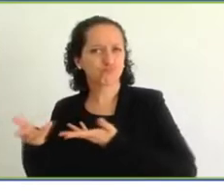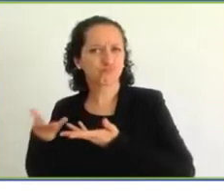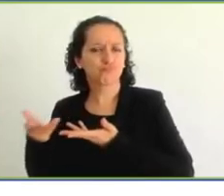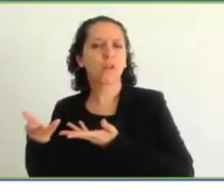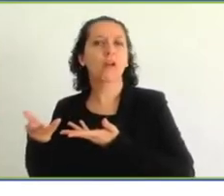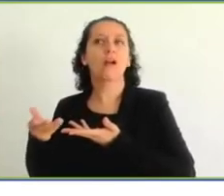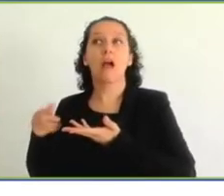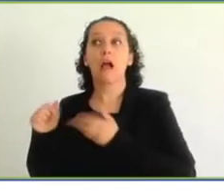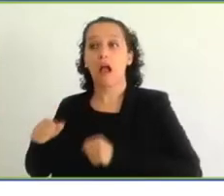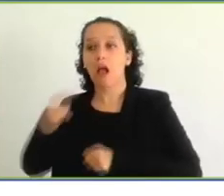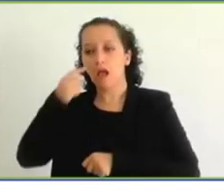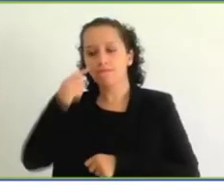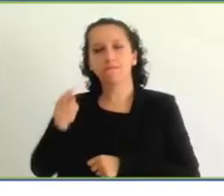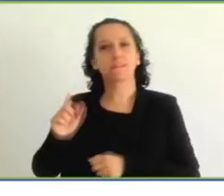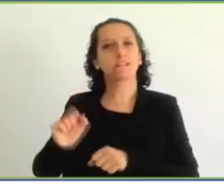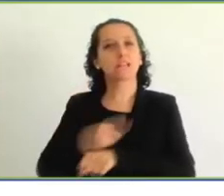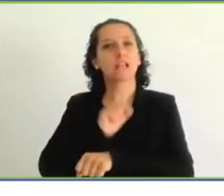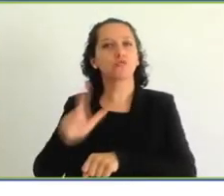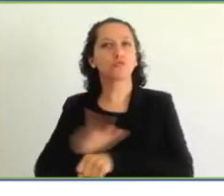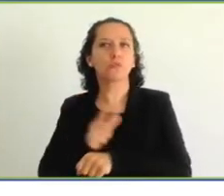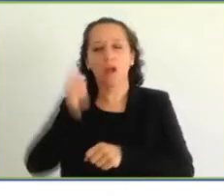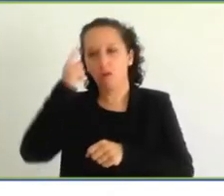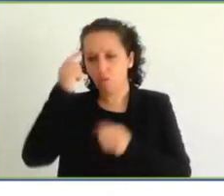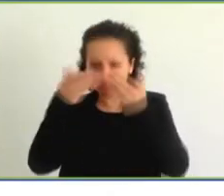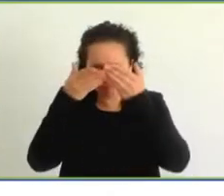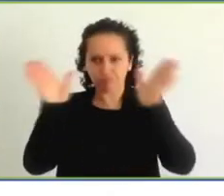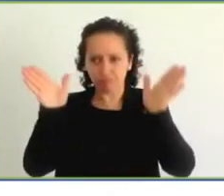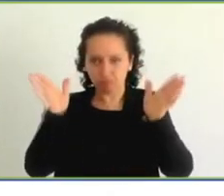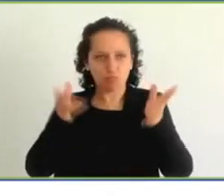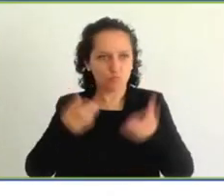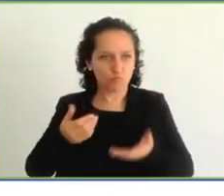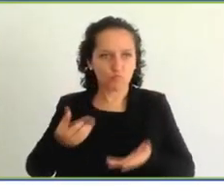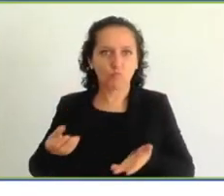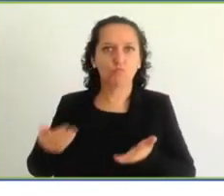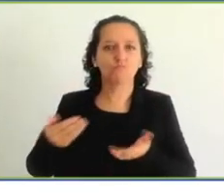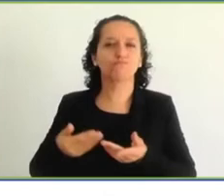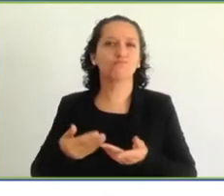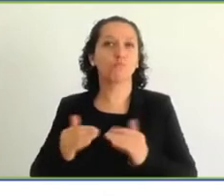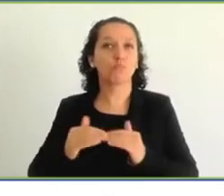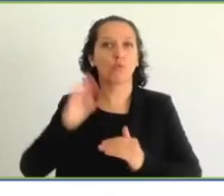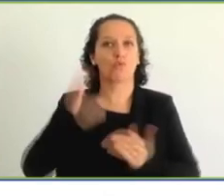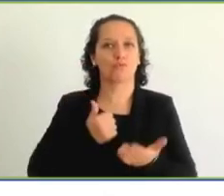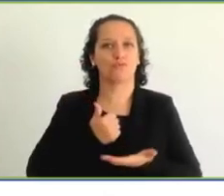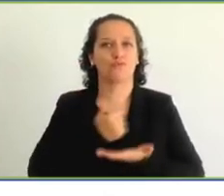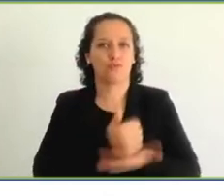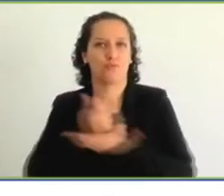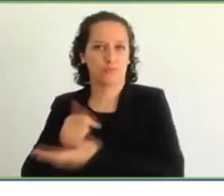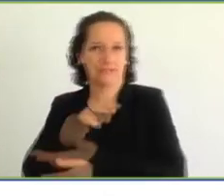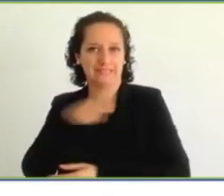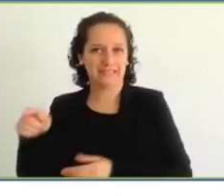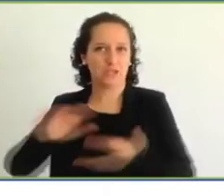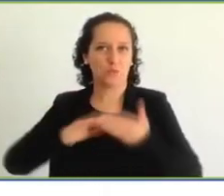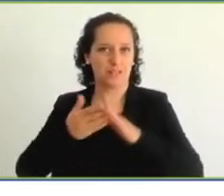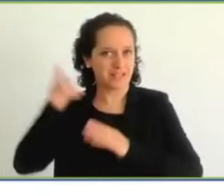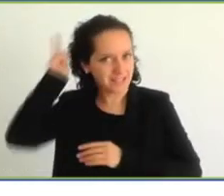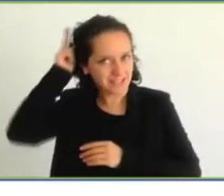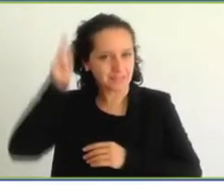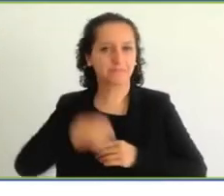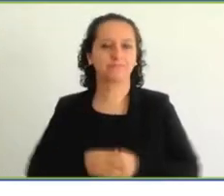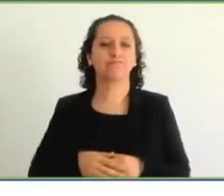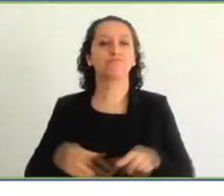So we want to thank, because St. Lucia also worked together with Panama, Uruguay, and Costa Rica